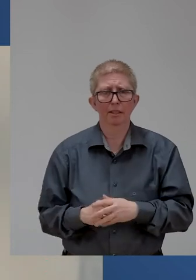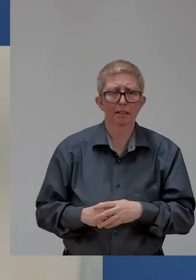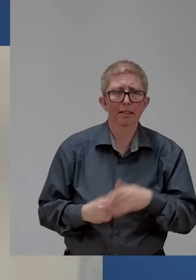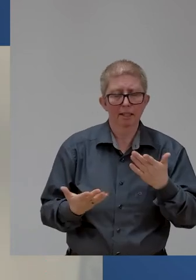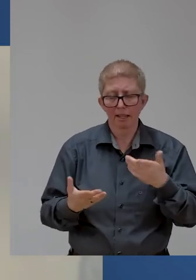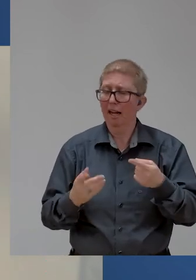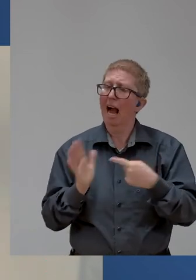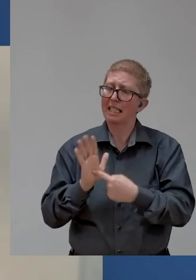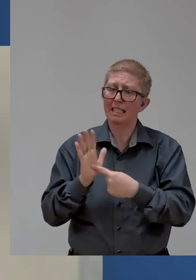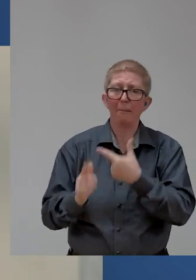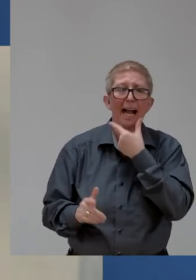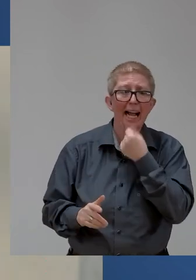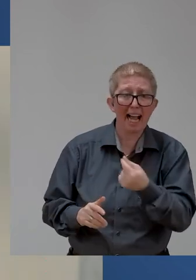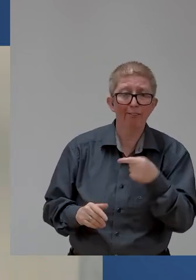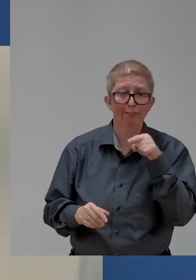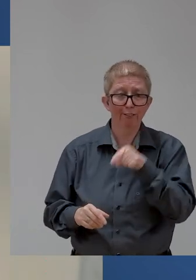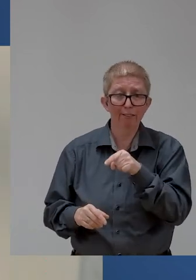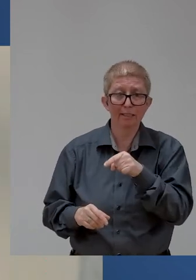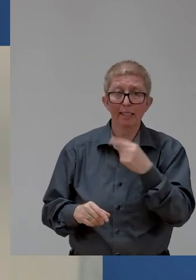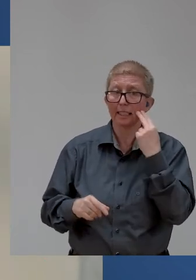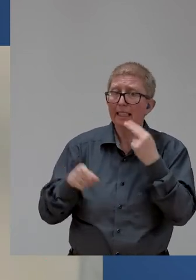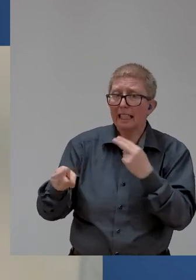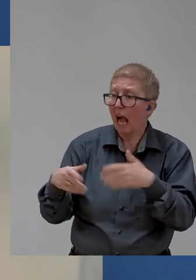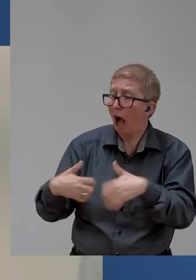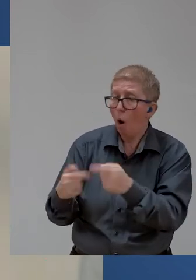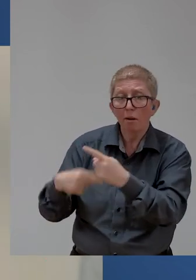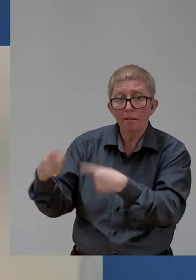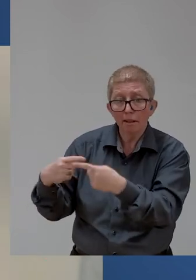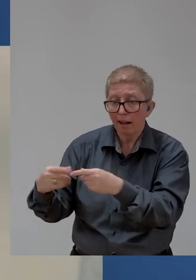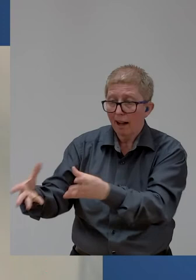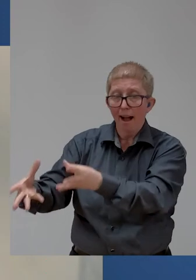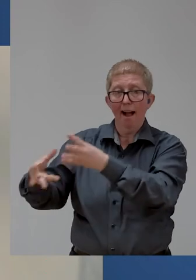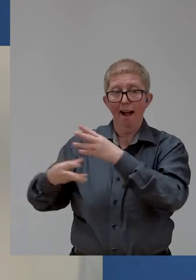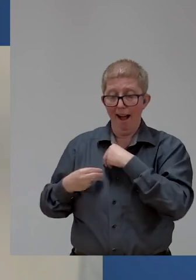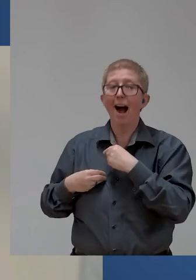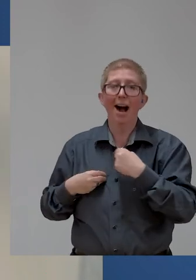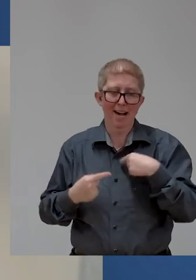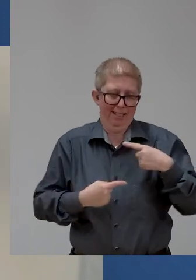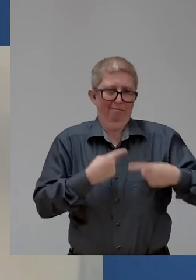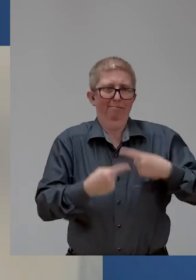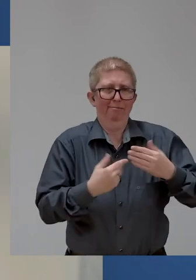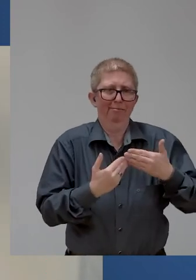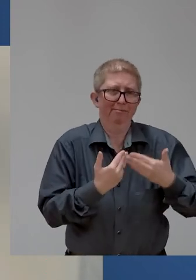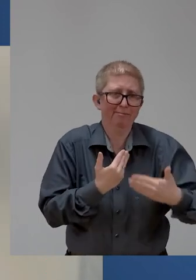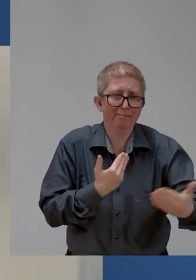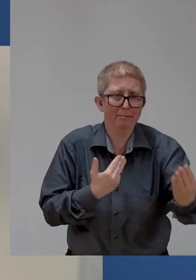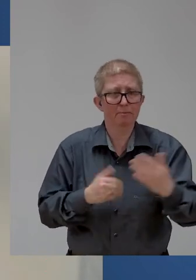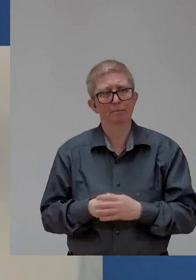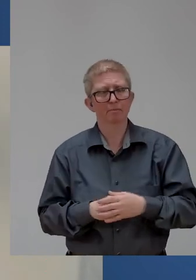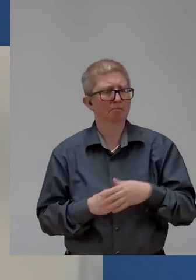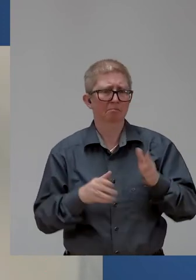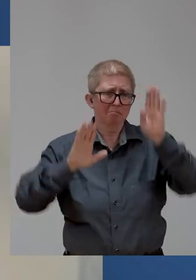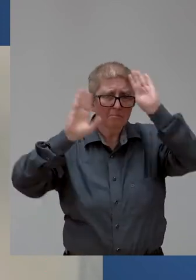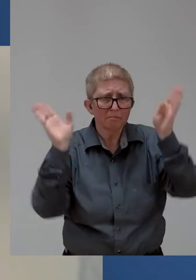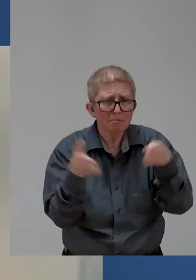unnecessarily prying questions, we are working on developing a form that is simple, focuses on reasonable accommodation, and leaves room for